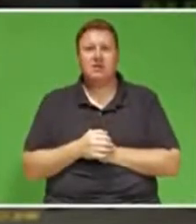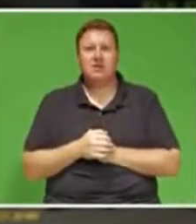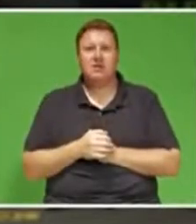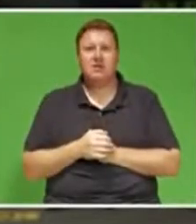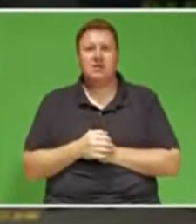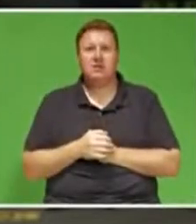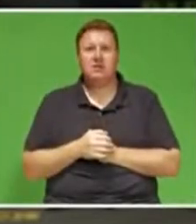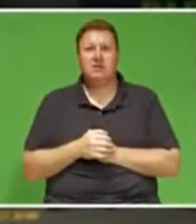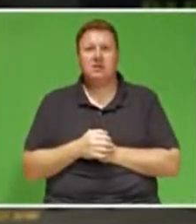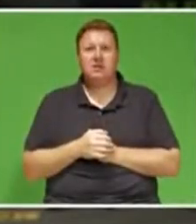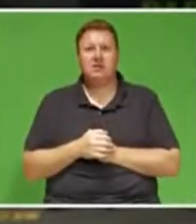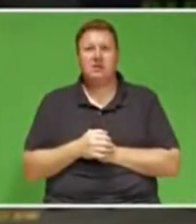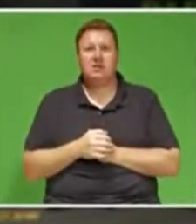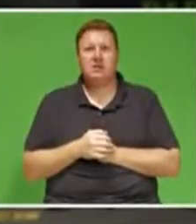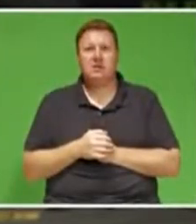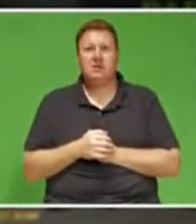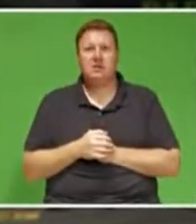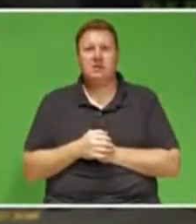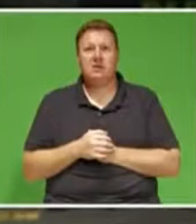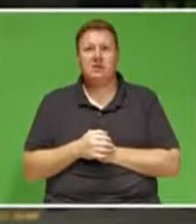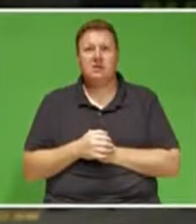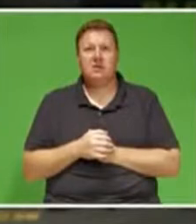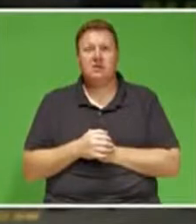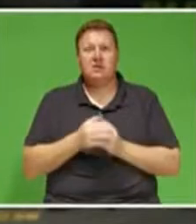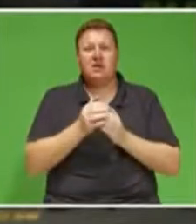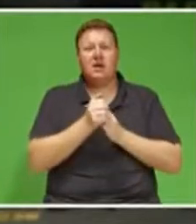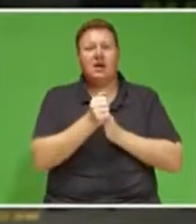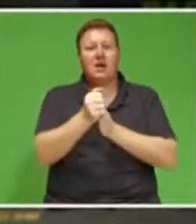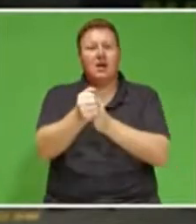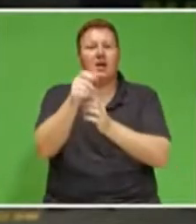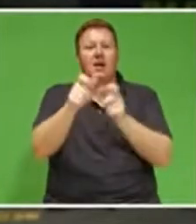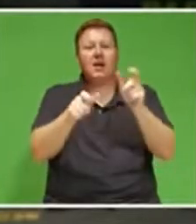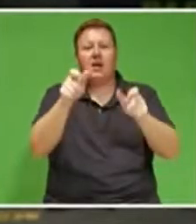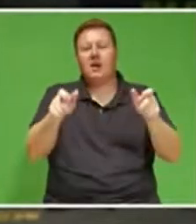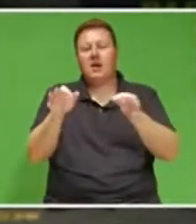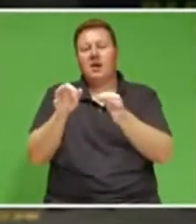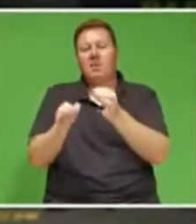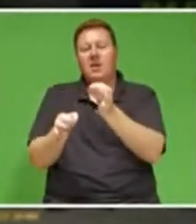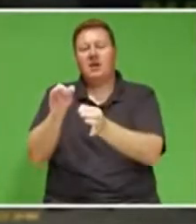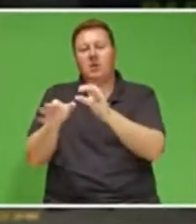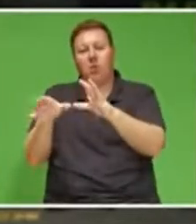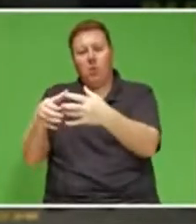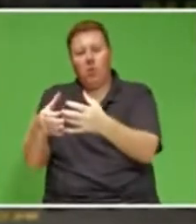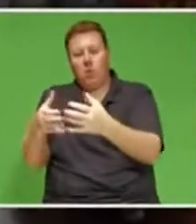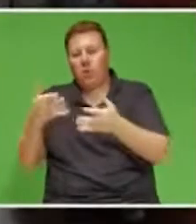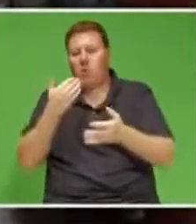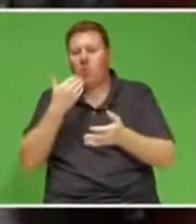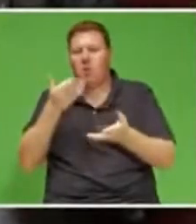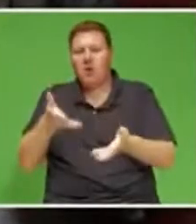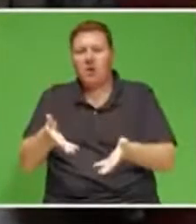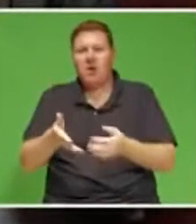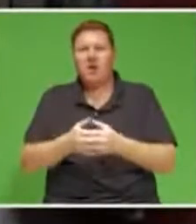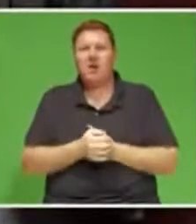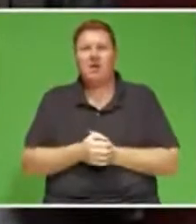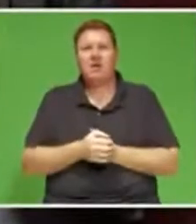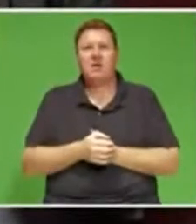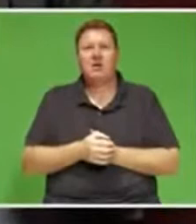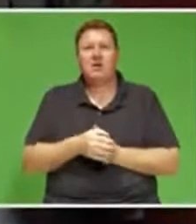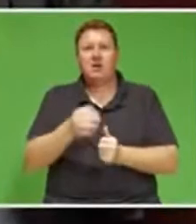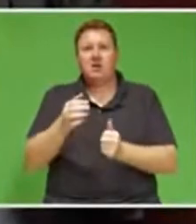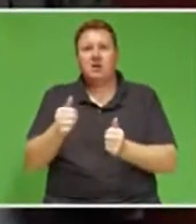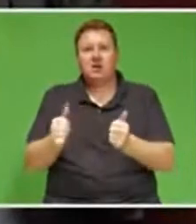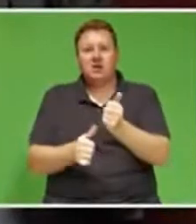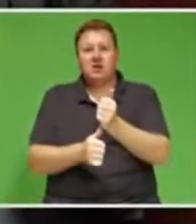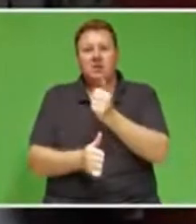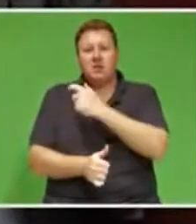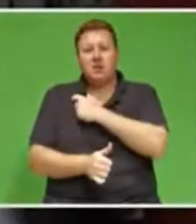the leaders of political parties here present, as well as the Deputy President